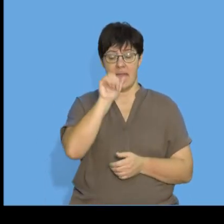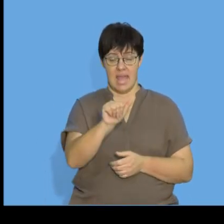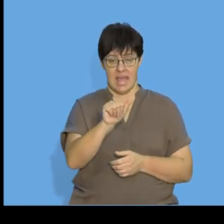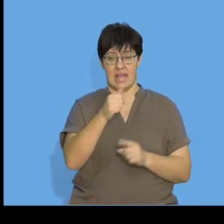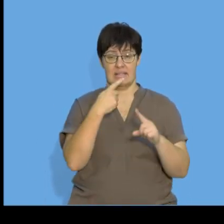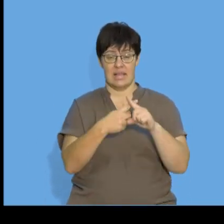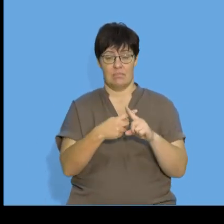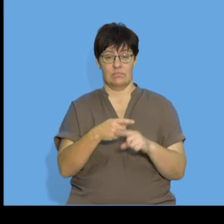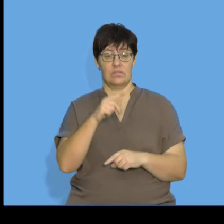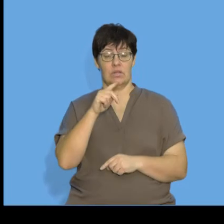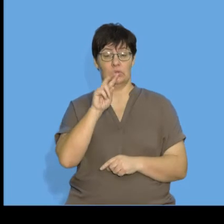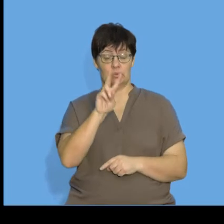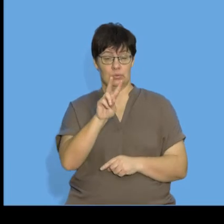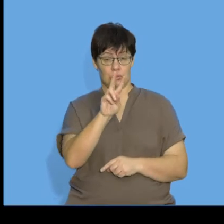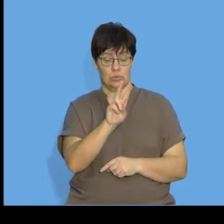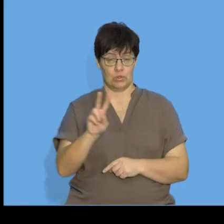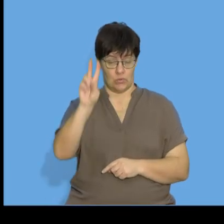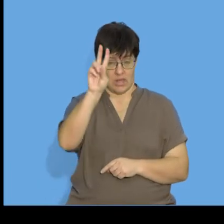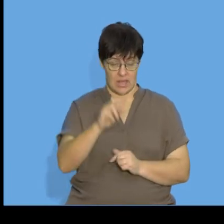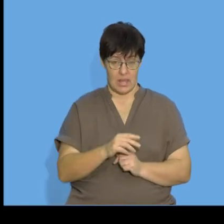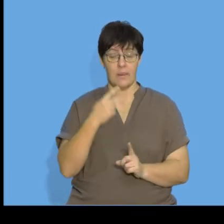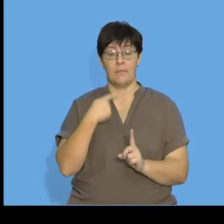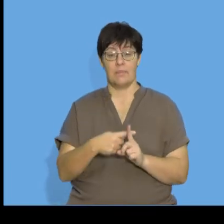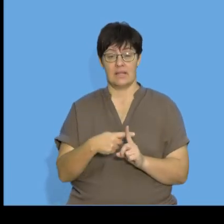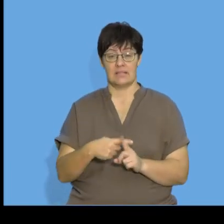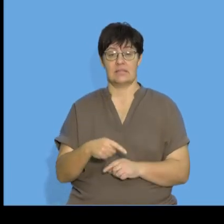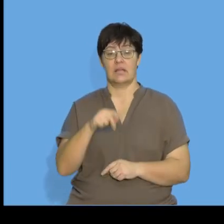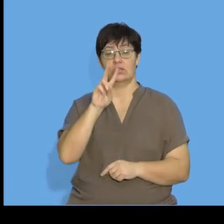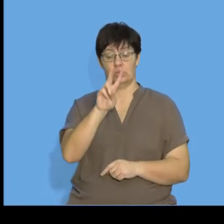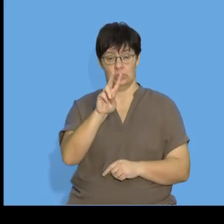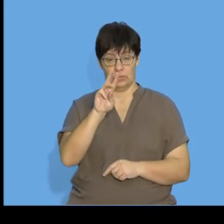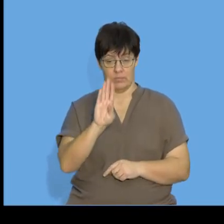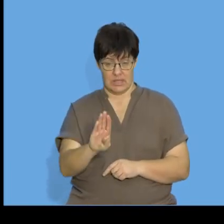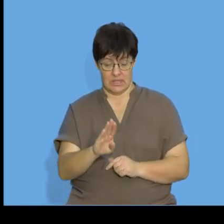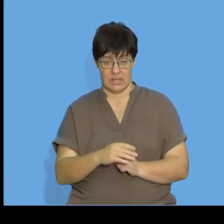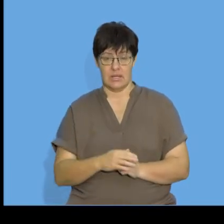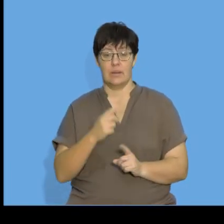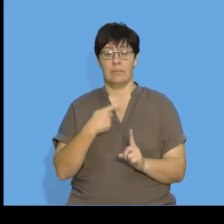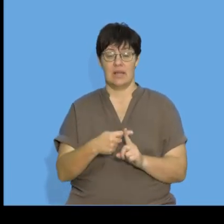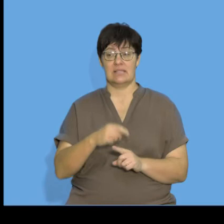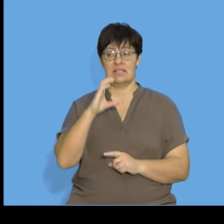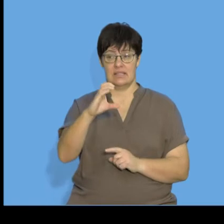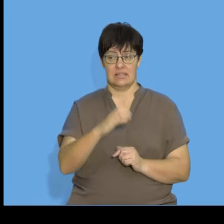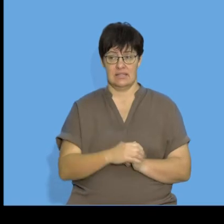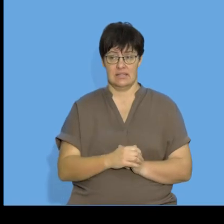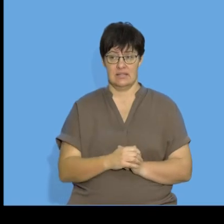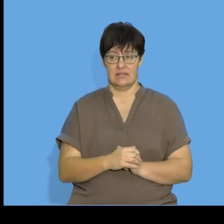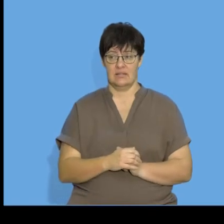times two squared plus 2B plus C.